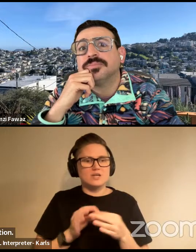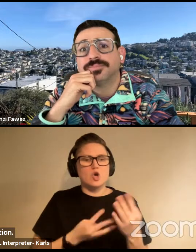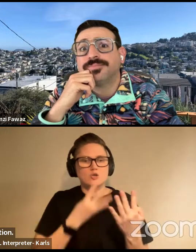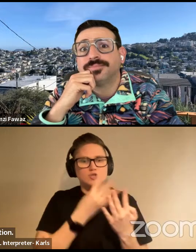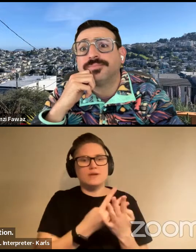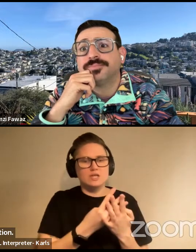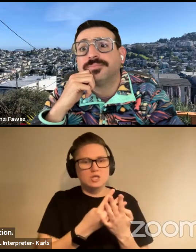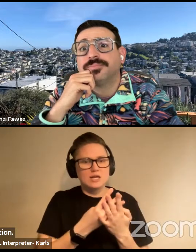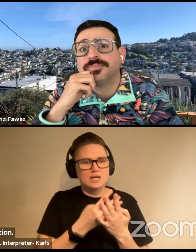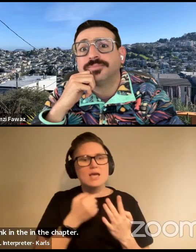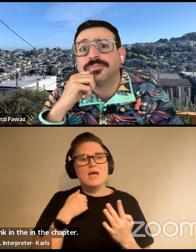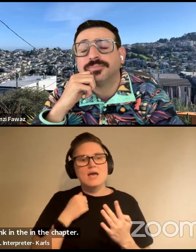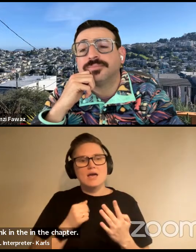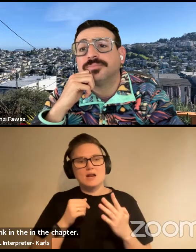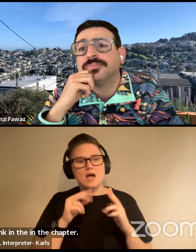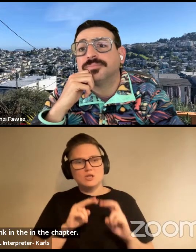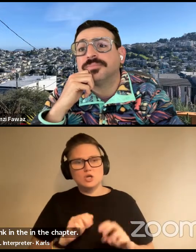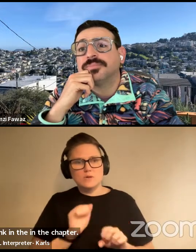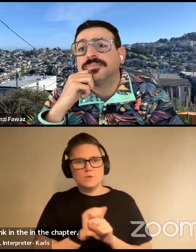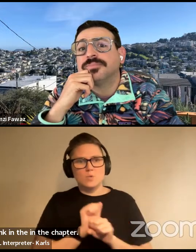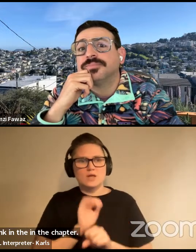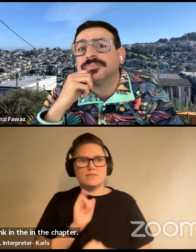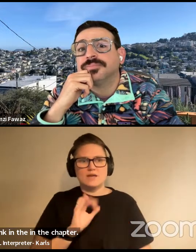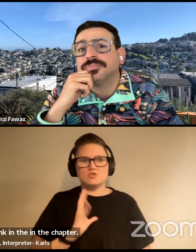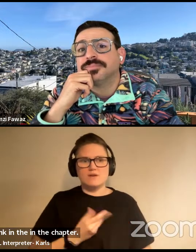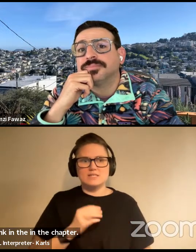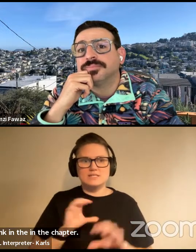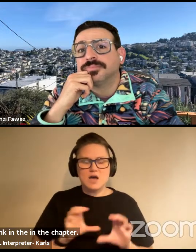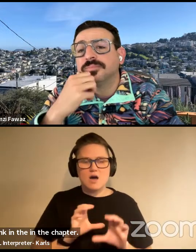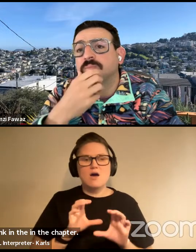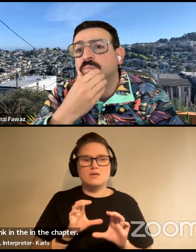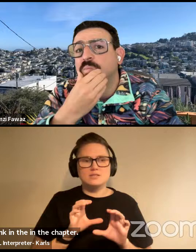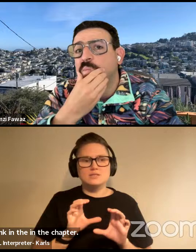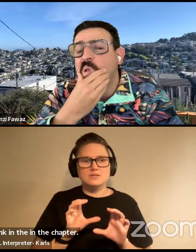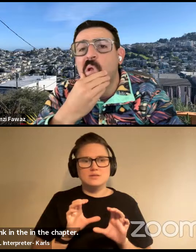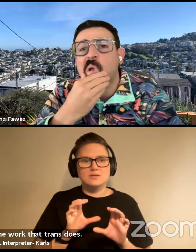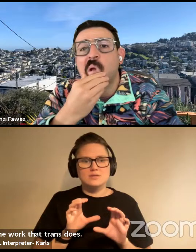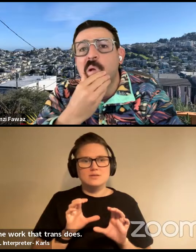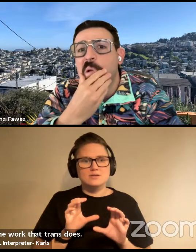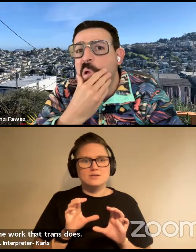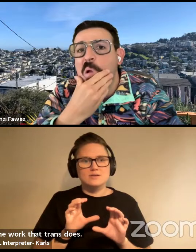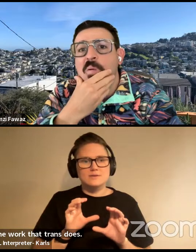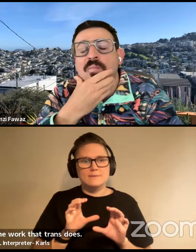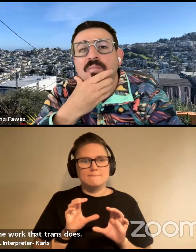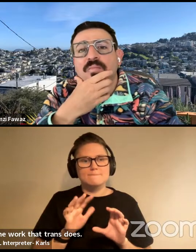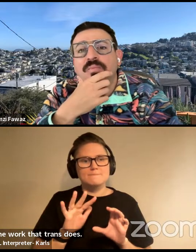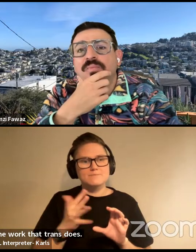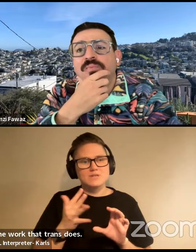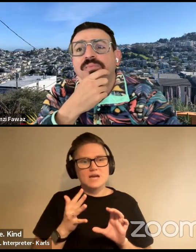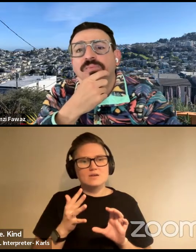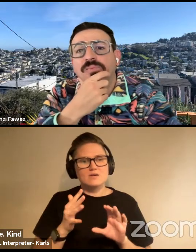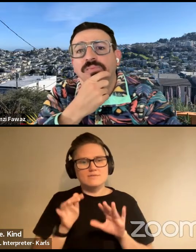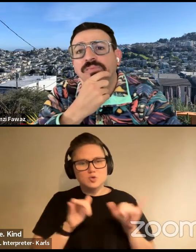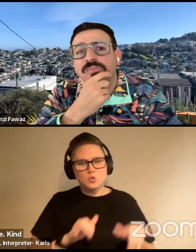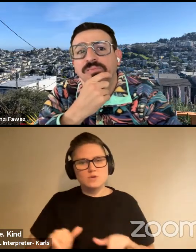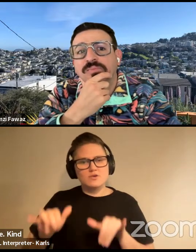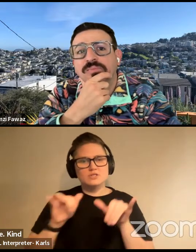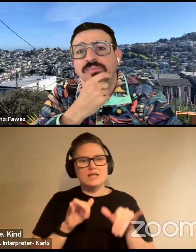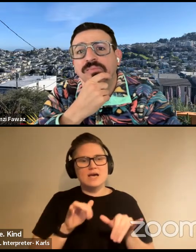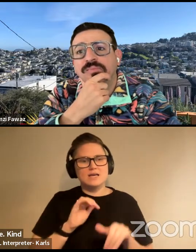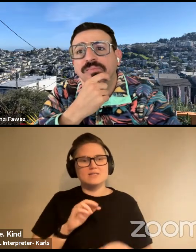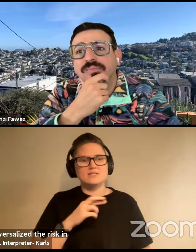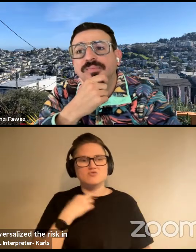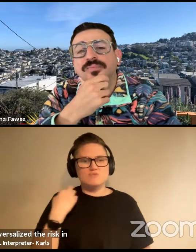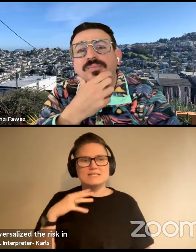And I look at the work that trans does to kind of like, kind of universalize the risk in trans